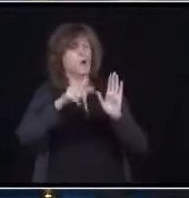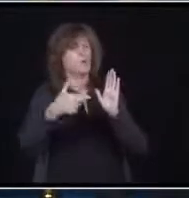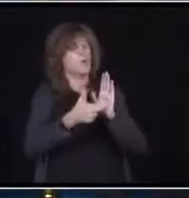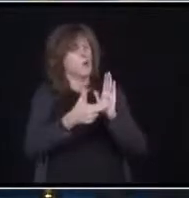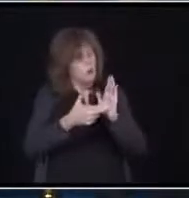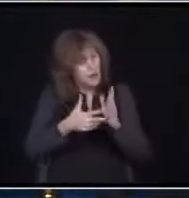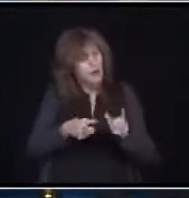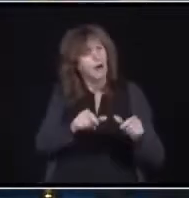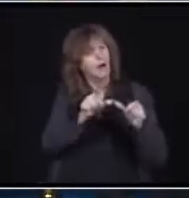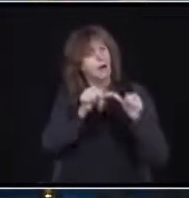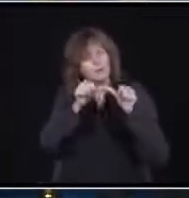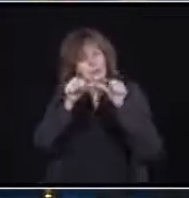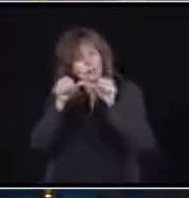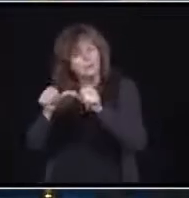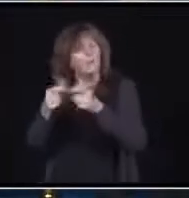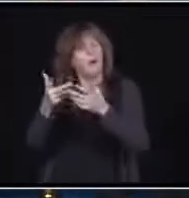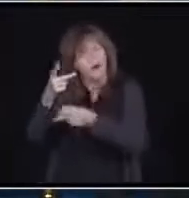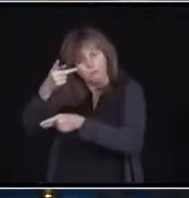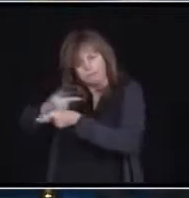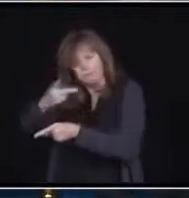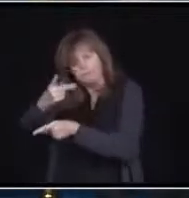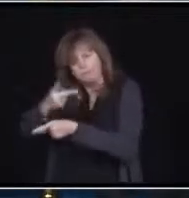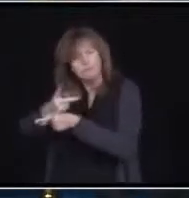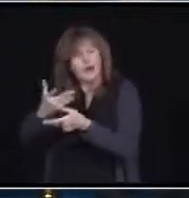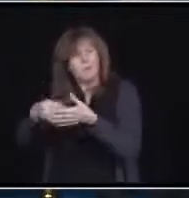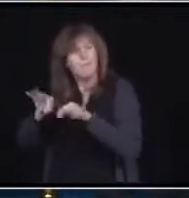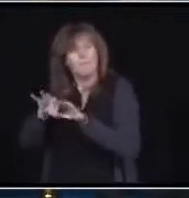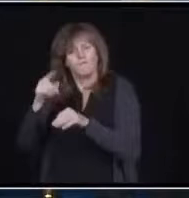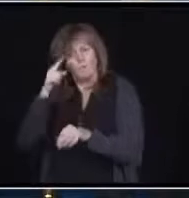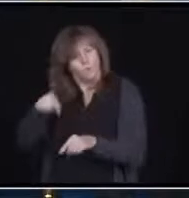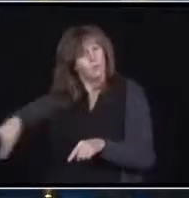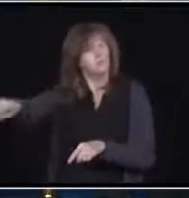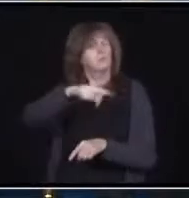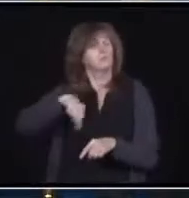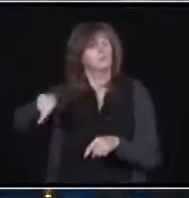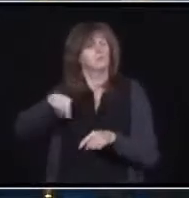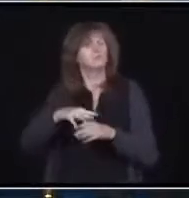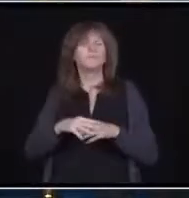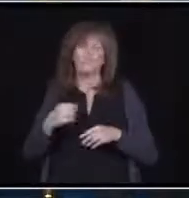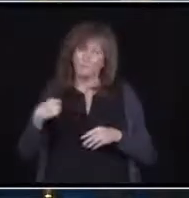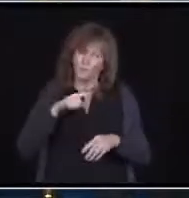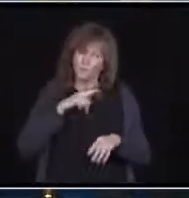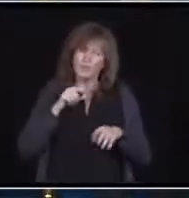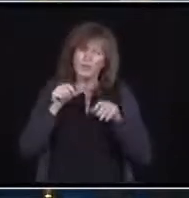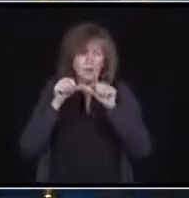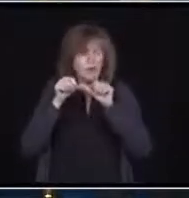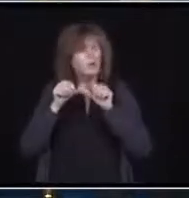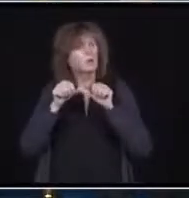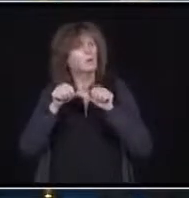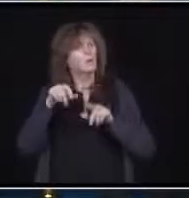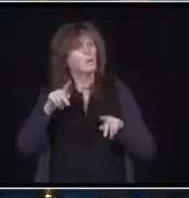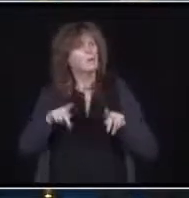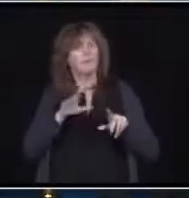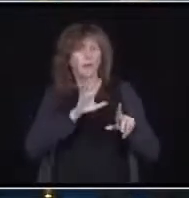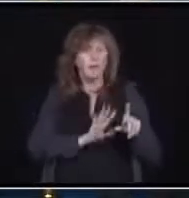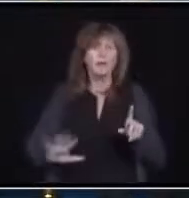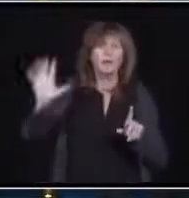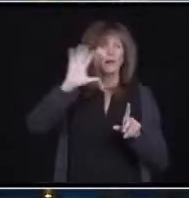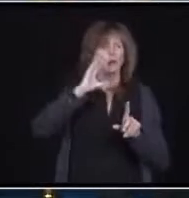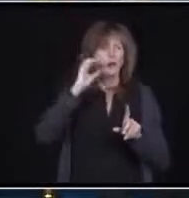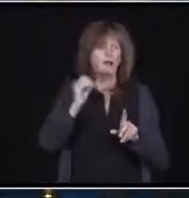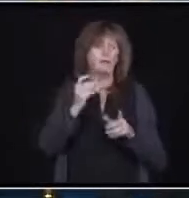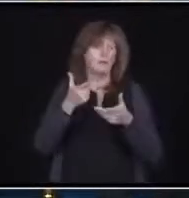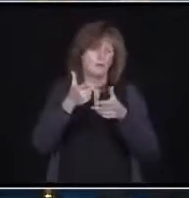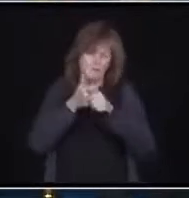also want to urge all Ontarians to continue to be vigilant in following public health advice. Please stay home when you are not